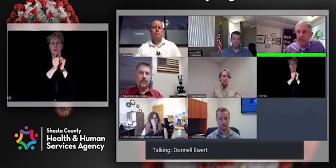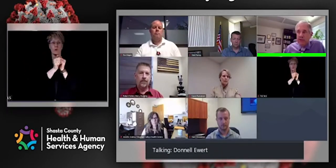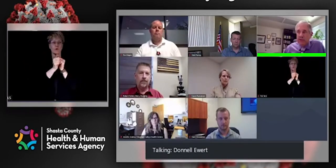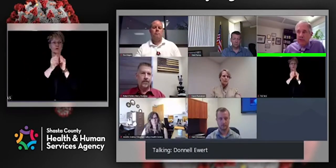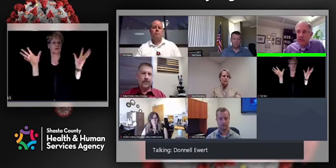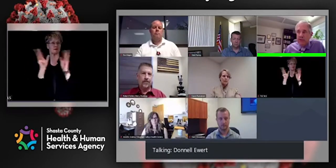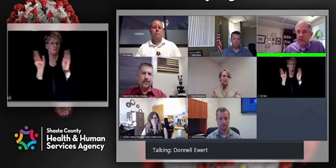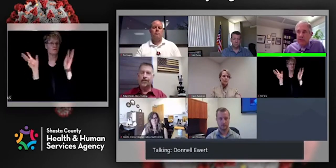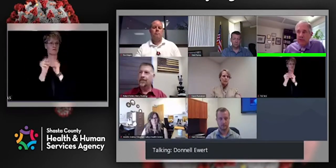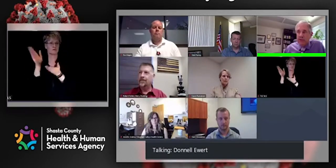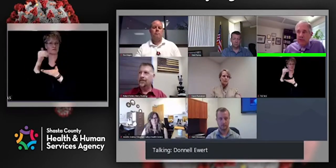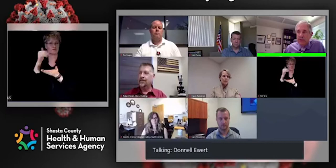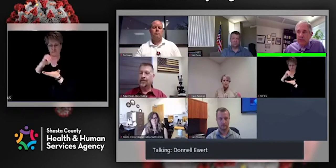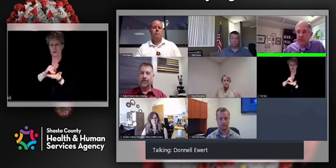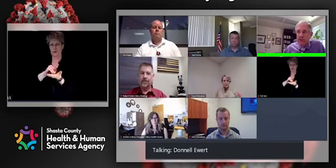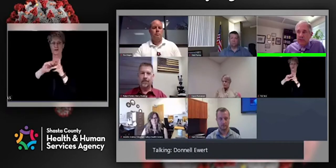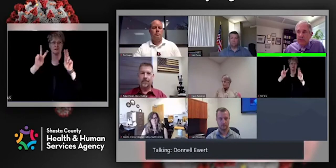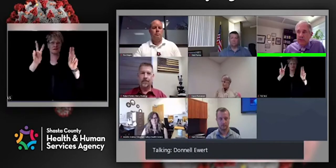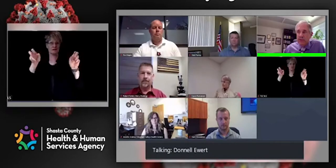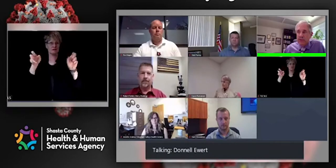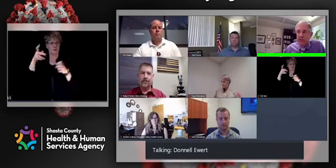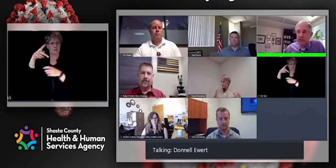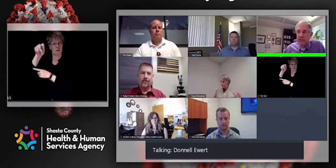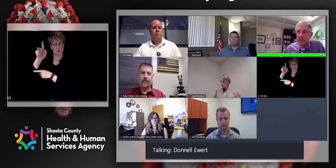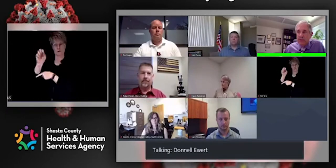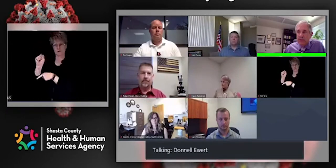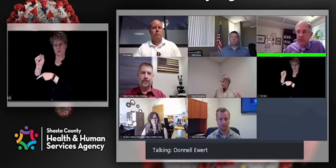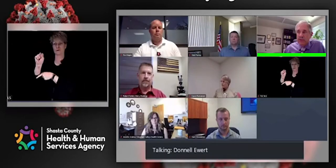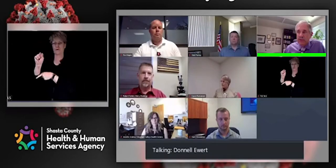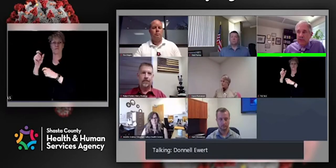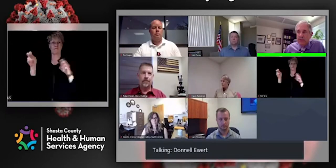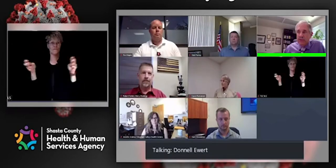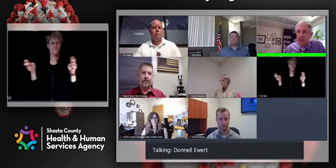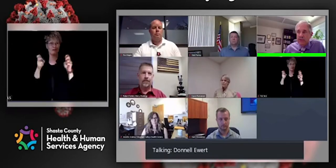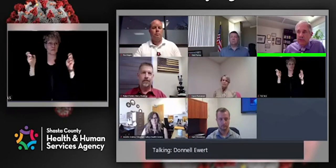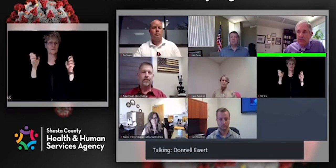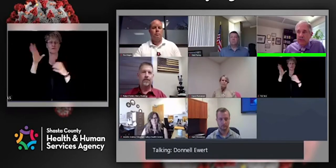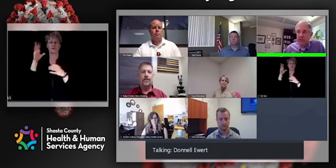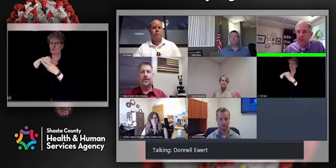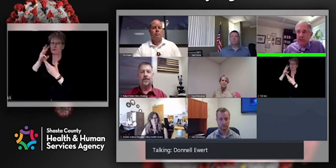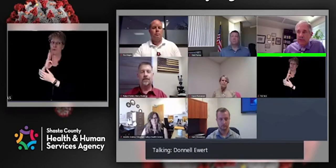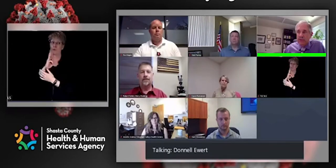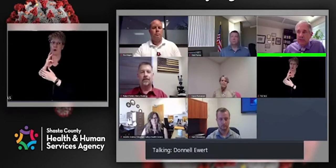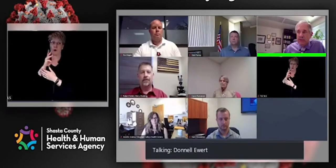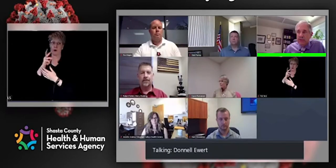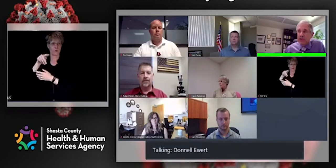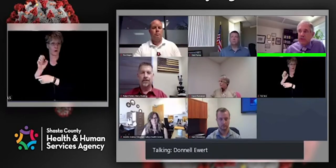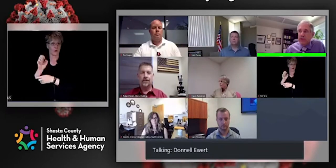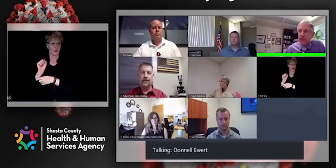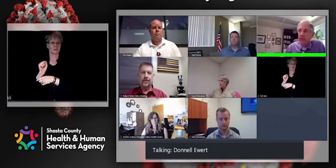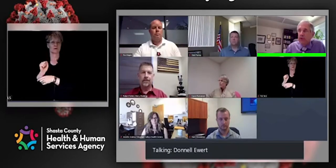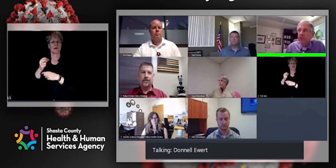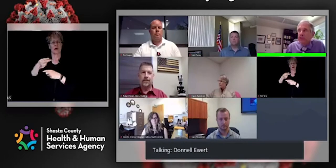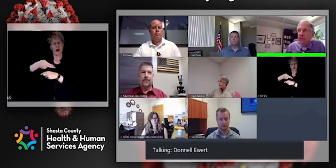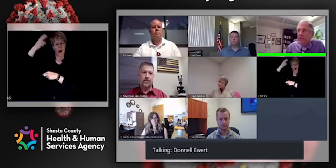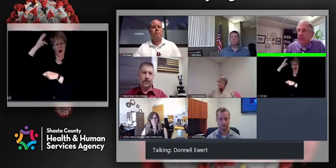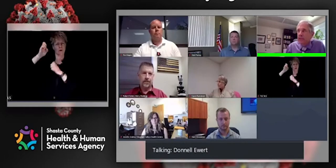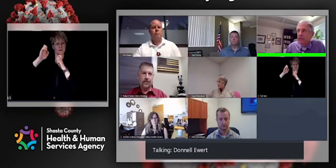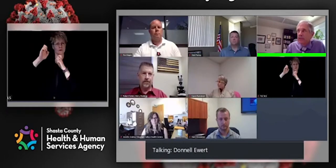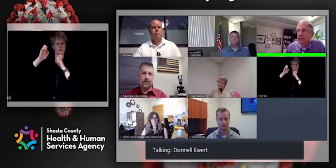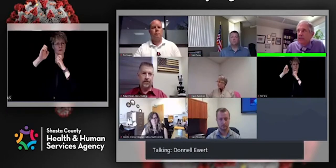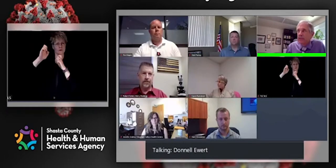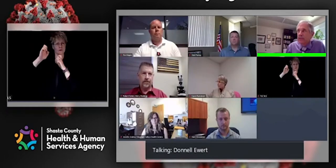and festivals, including water parks, higher education, which is in person, except we're supporting essential workforce